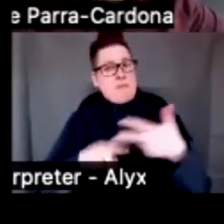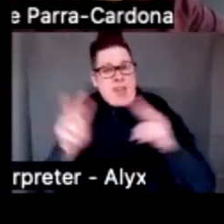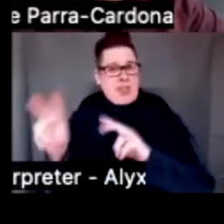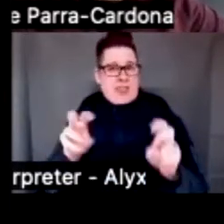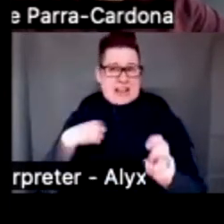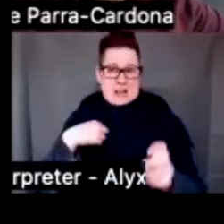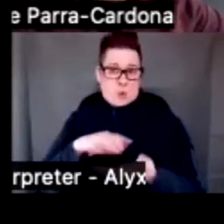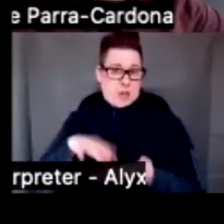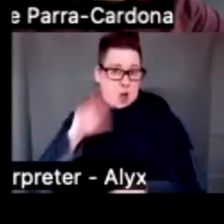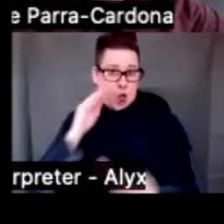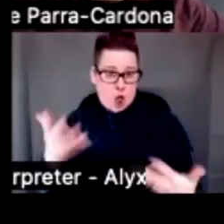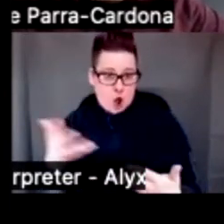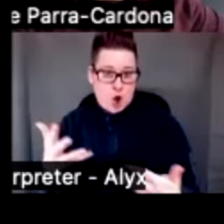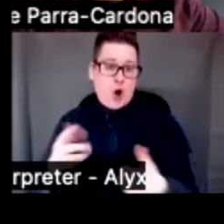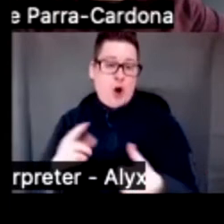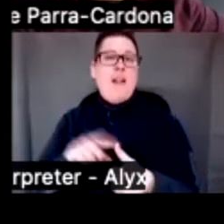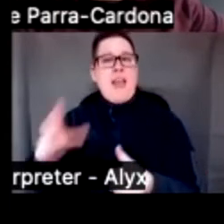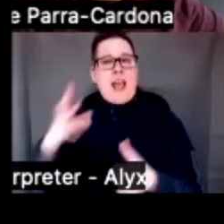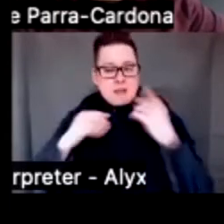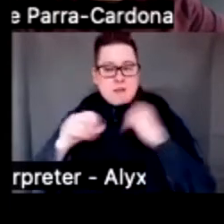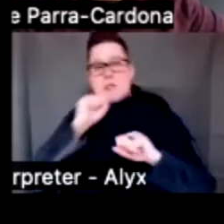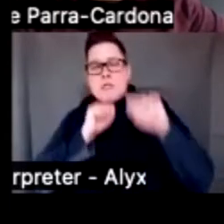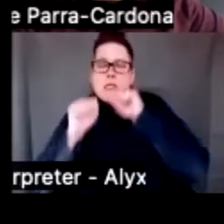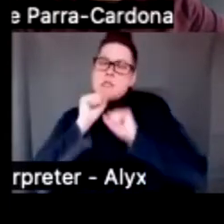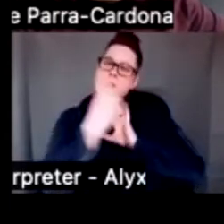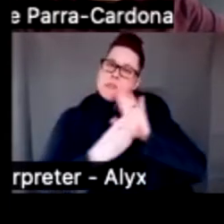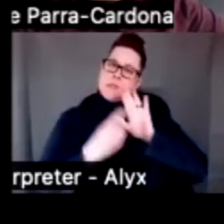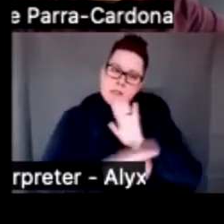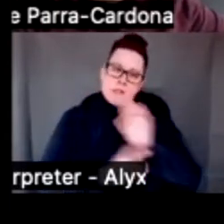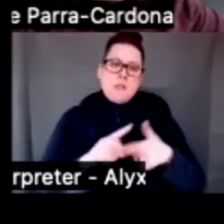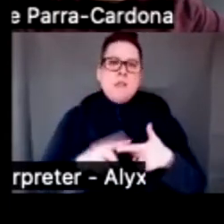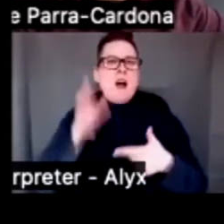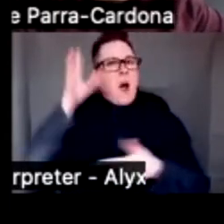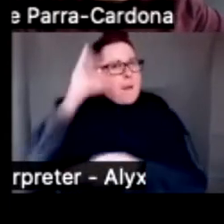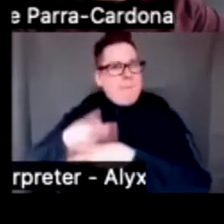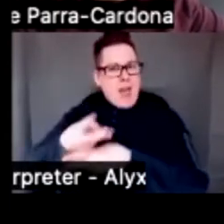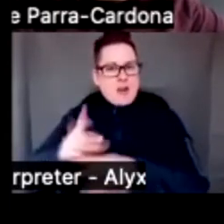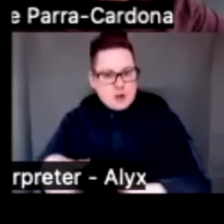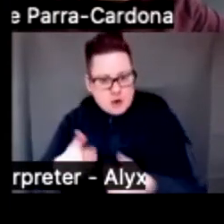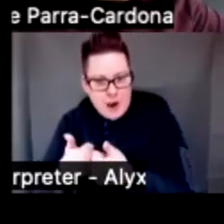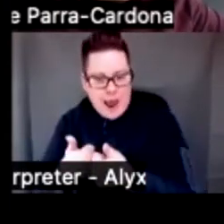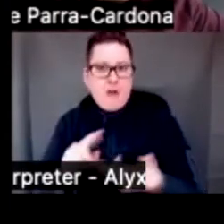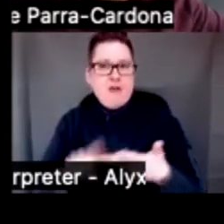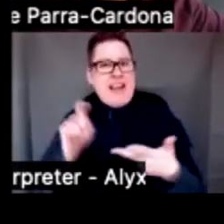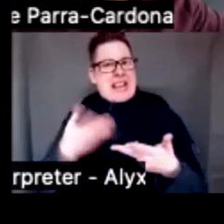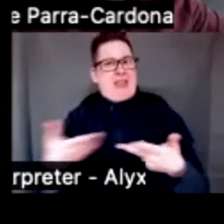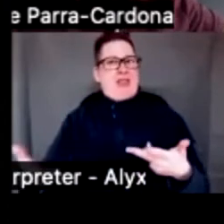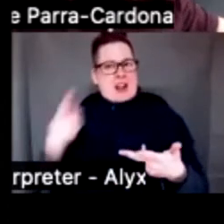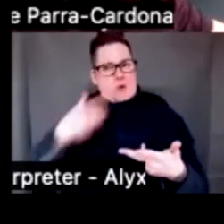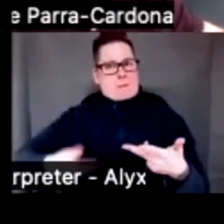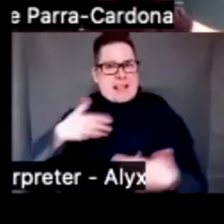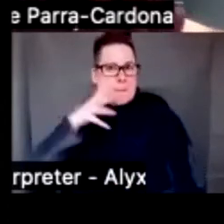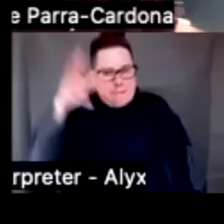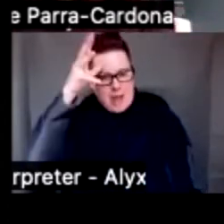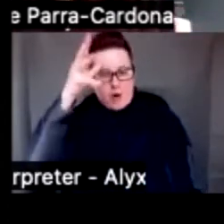learned were about the experiences of adversity and discrimination, parenting challenges, and parenting needs. Now, I will